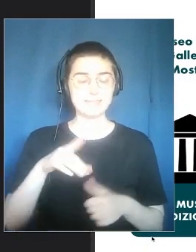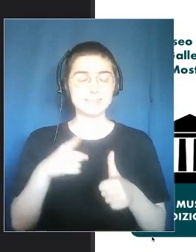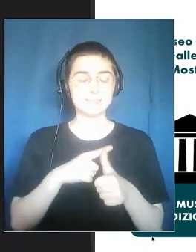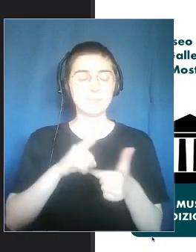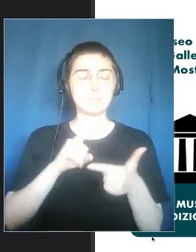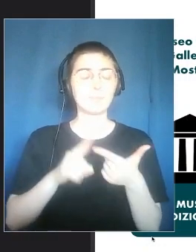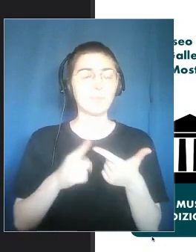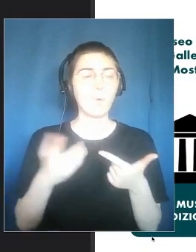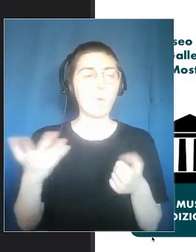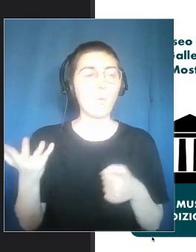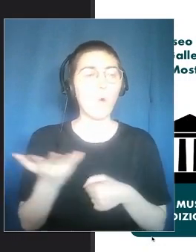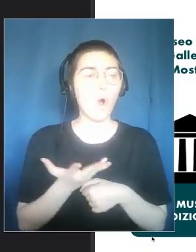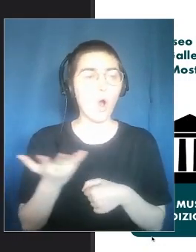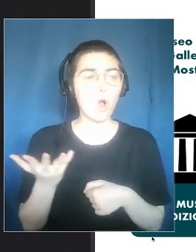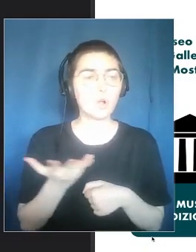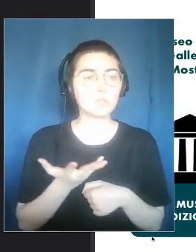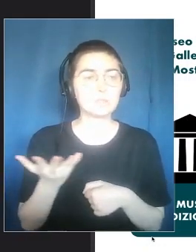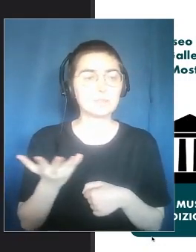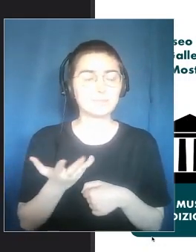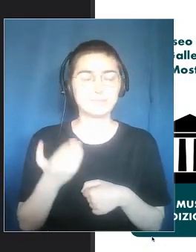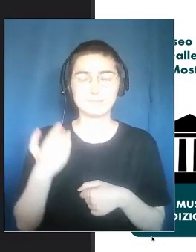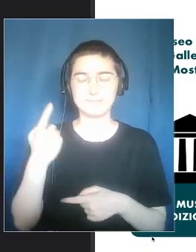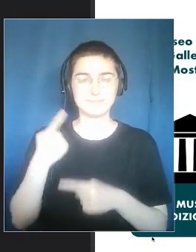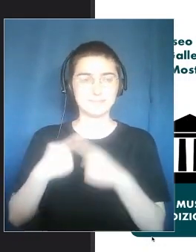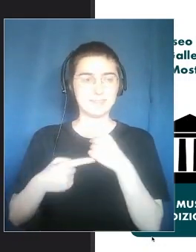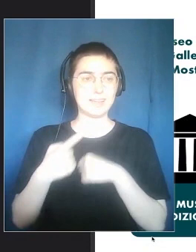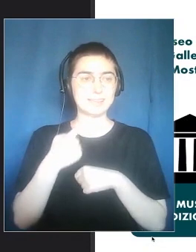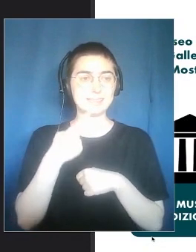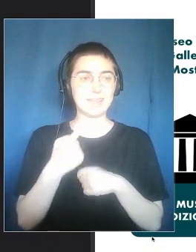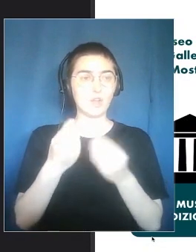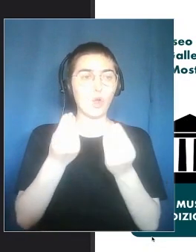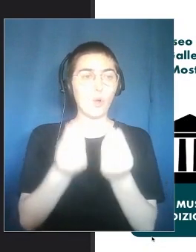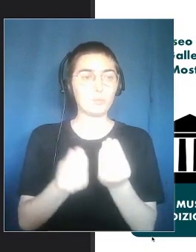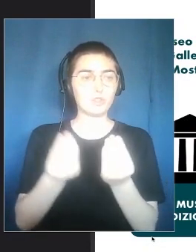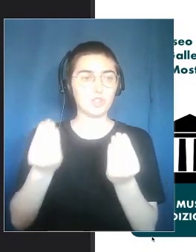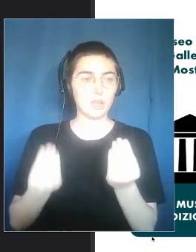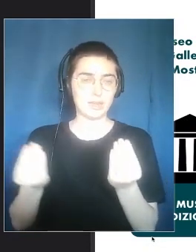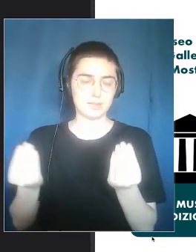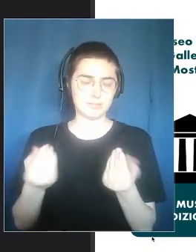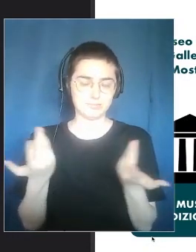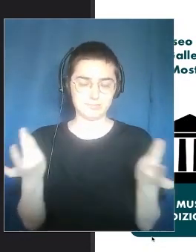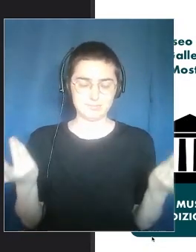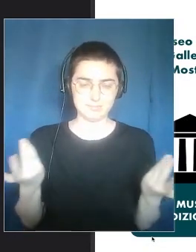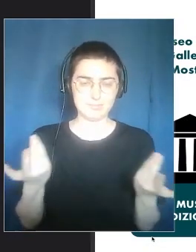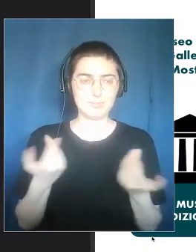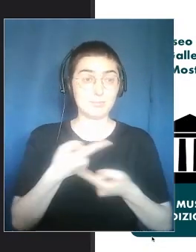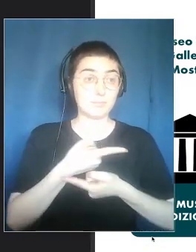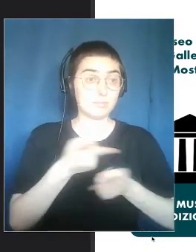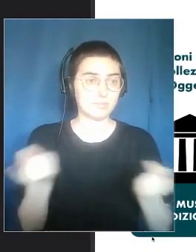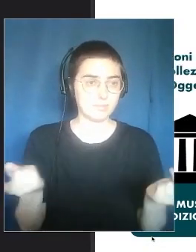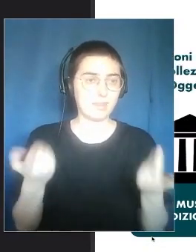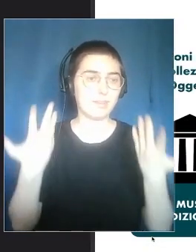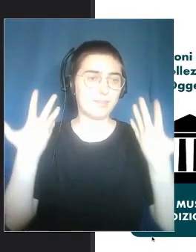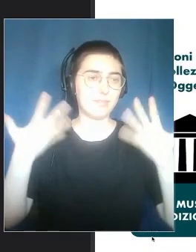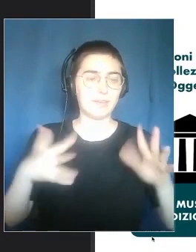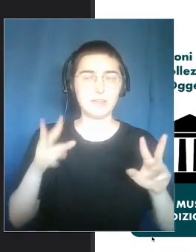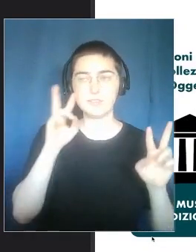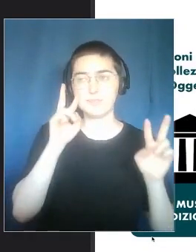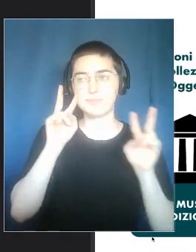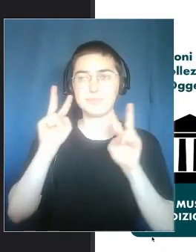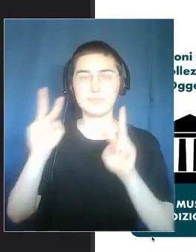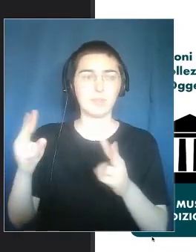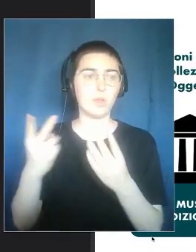the object has changed. I was mentioning objects earlier. I think all of you